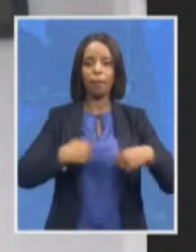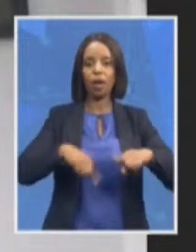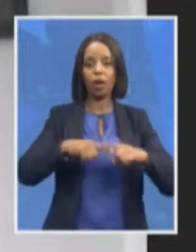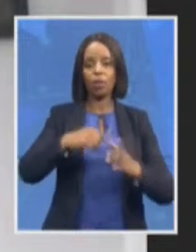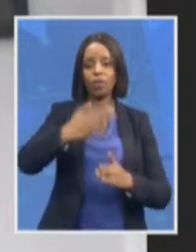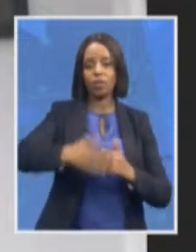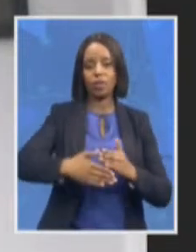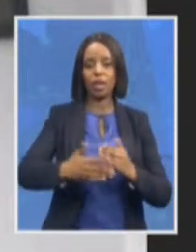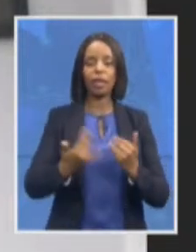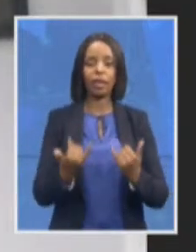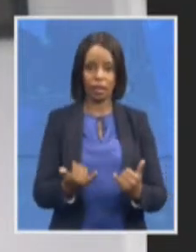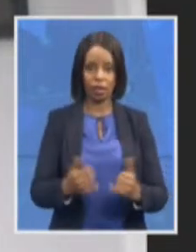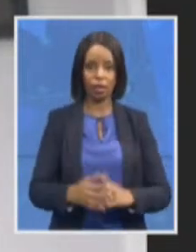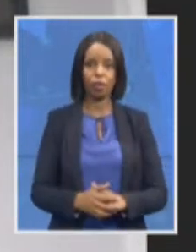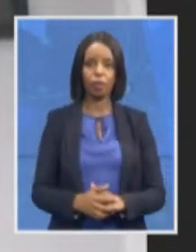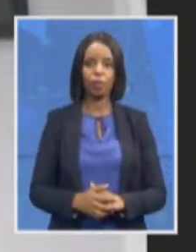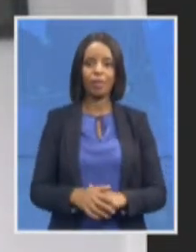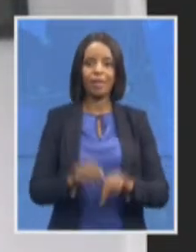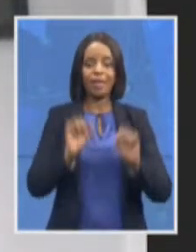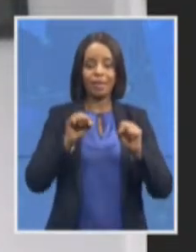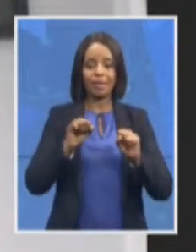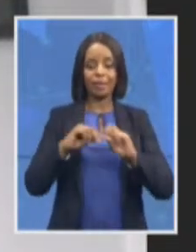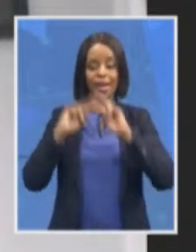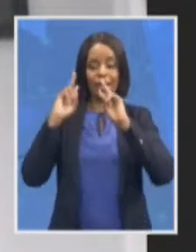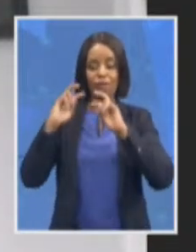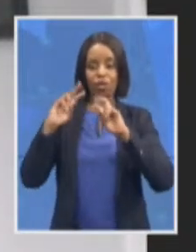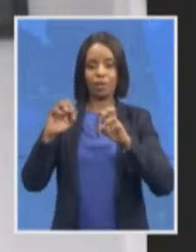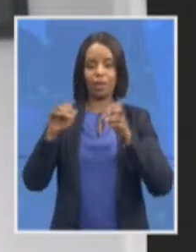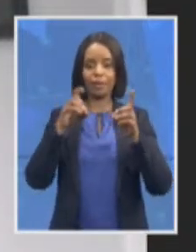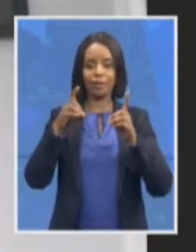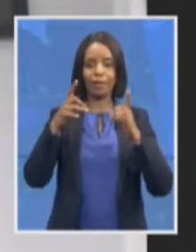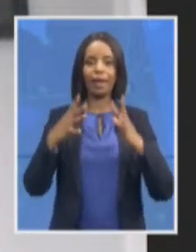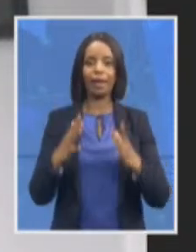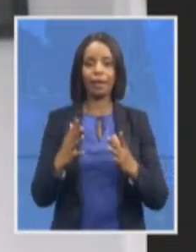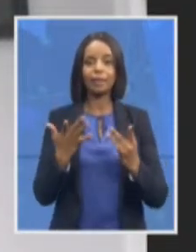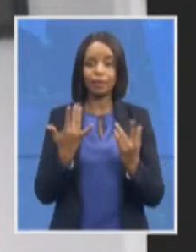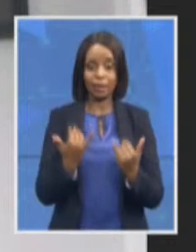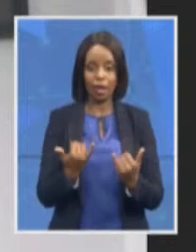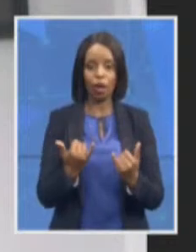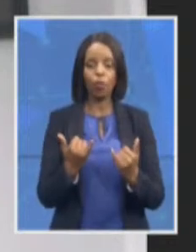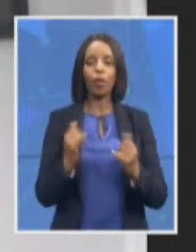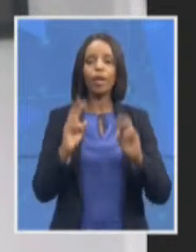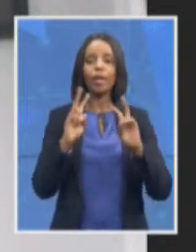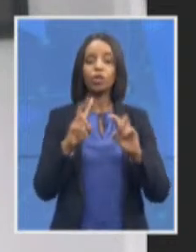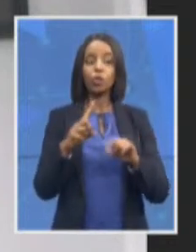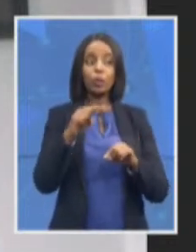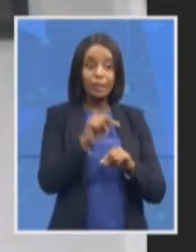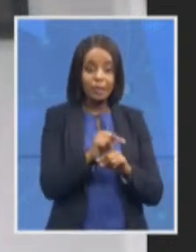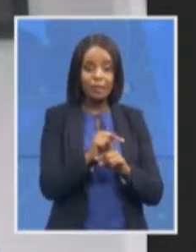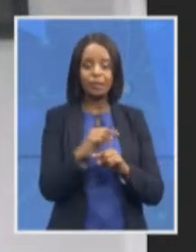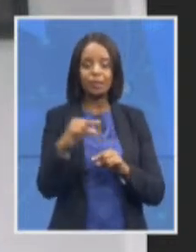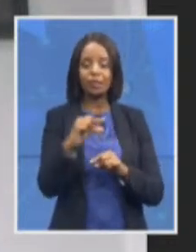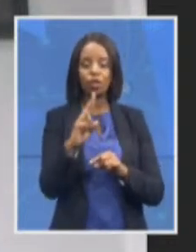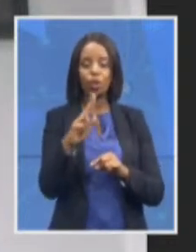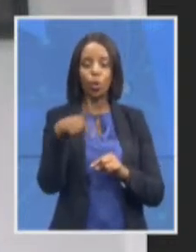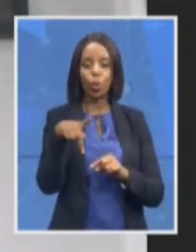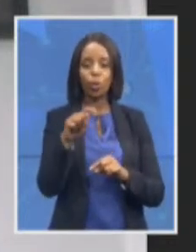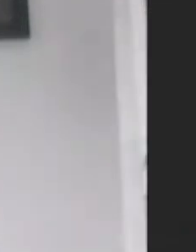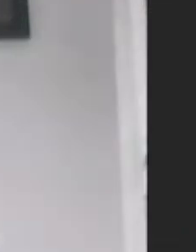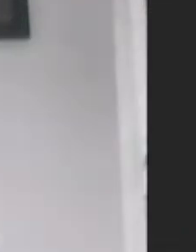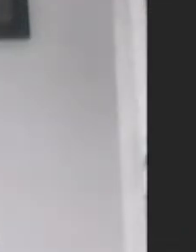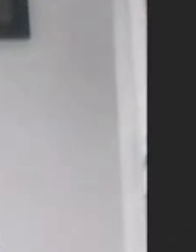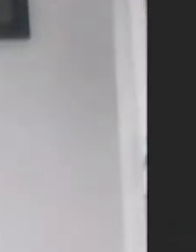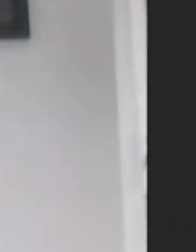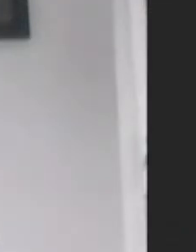dealing with the issue of the red notices with regard to the to the Guptas and there are certain challenges in that regard